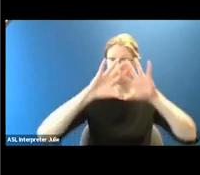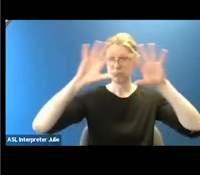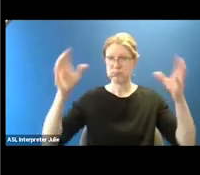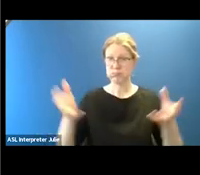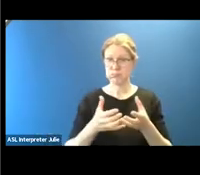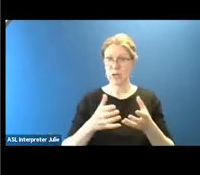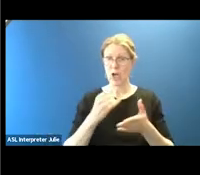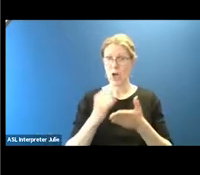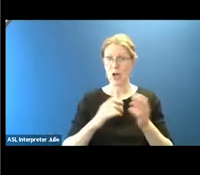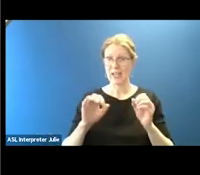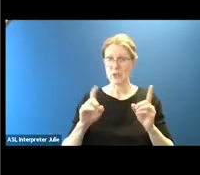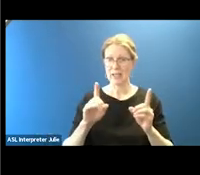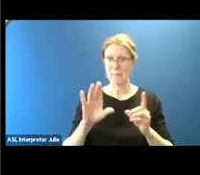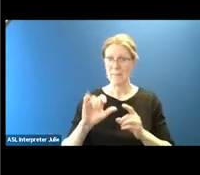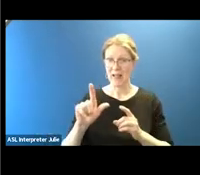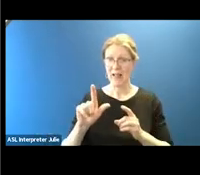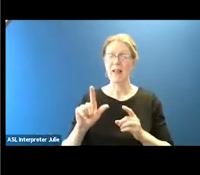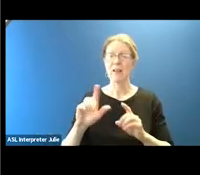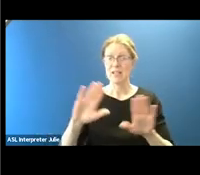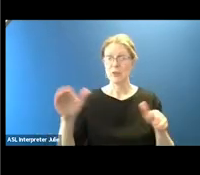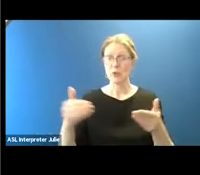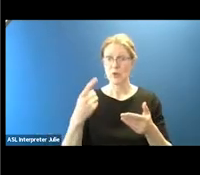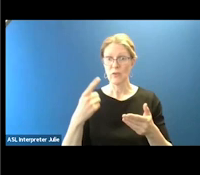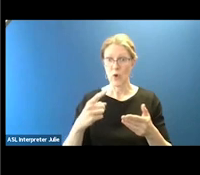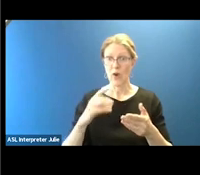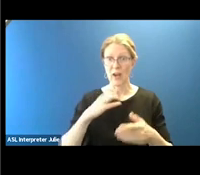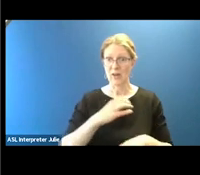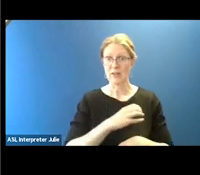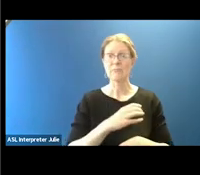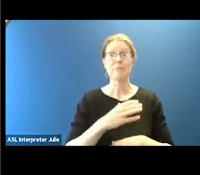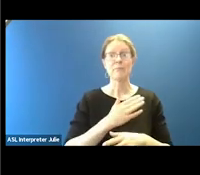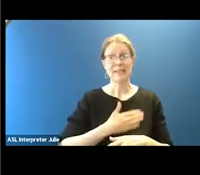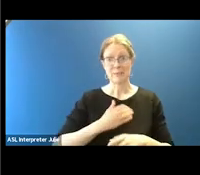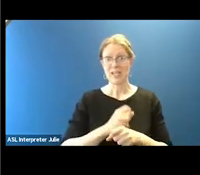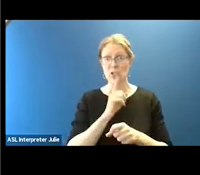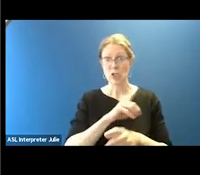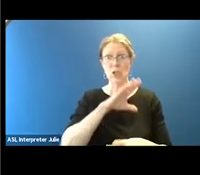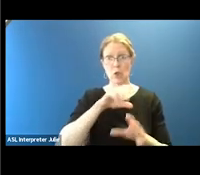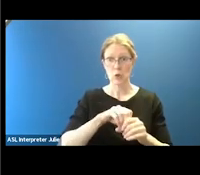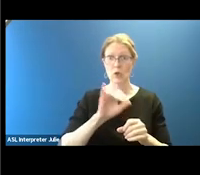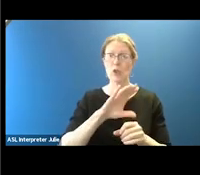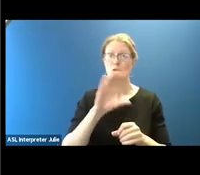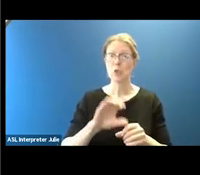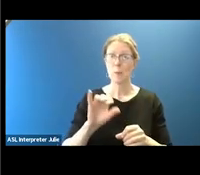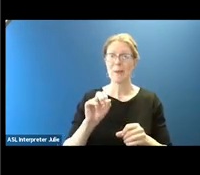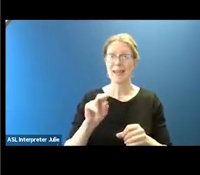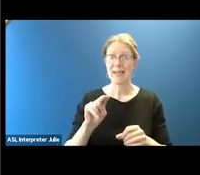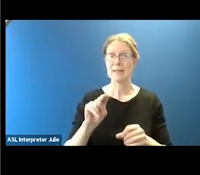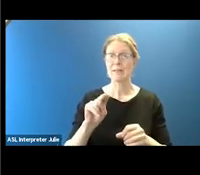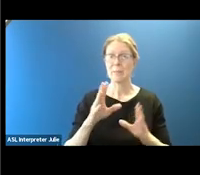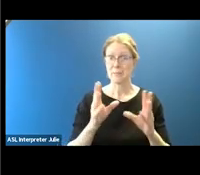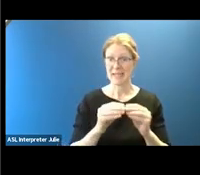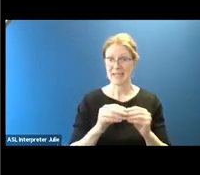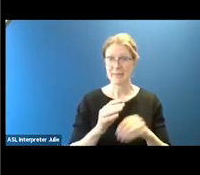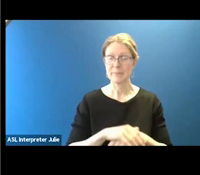Congress, so please make sure to incorporate advocacy for this legislation into your zoom in meetings. And a quick note